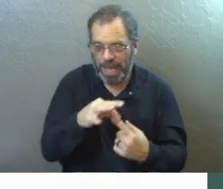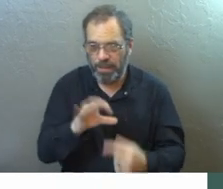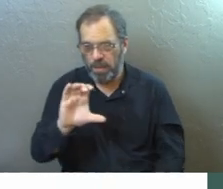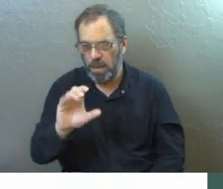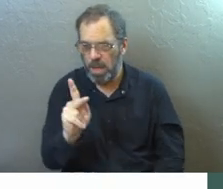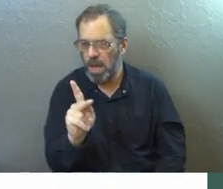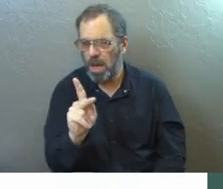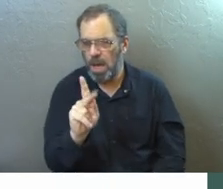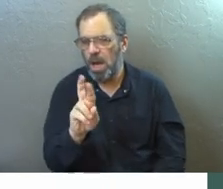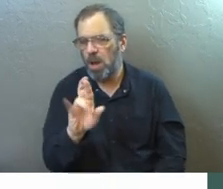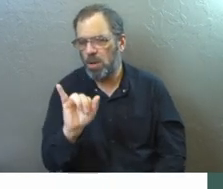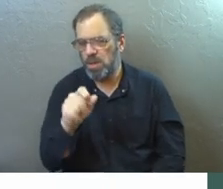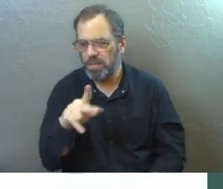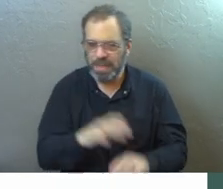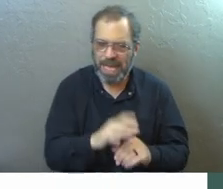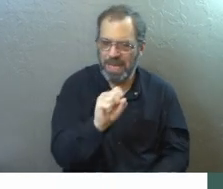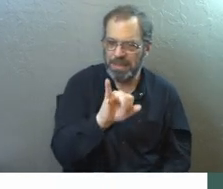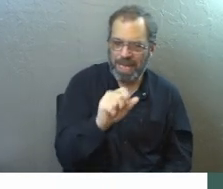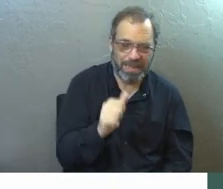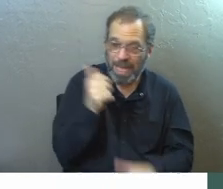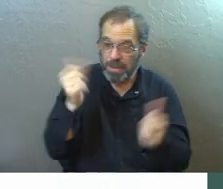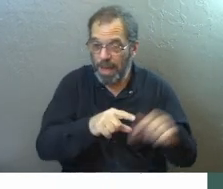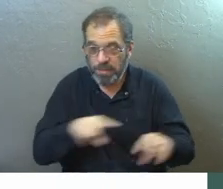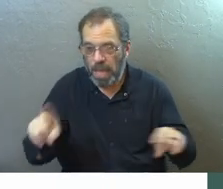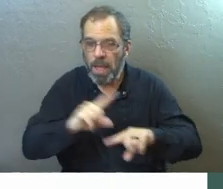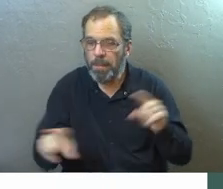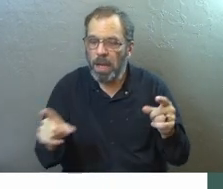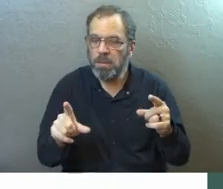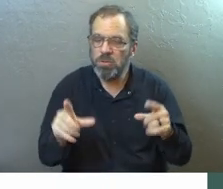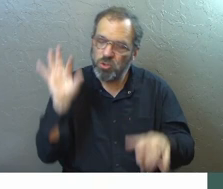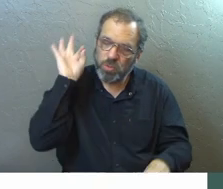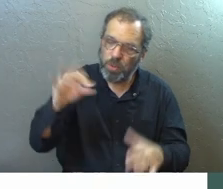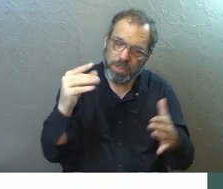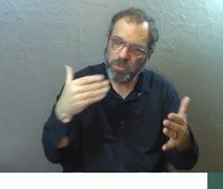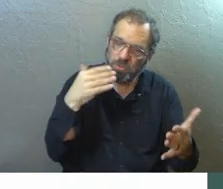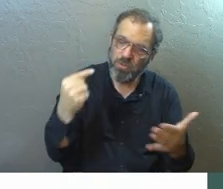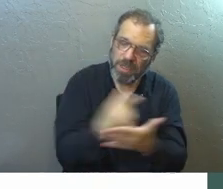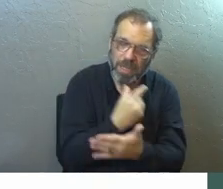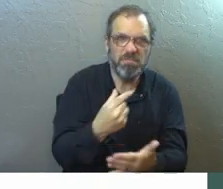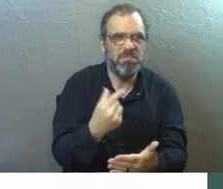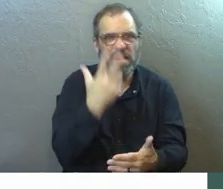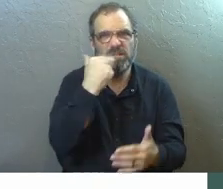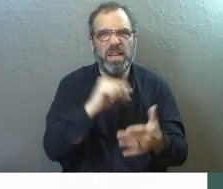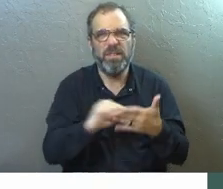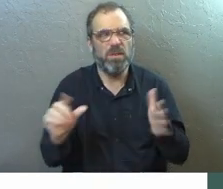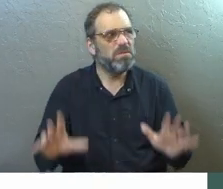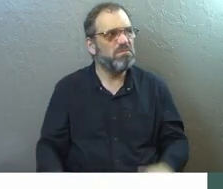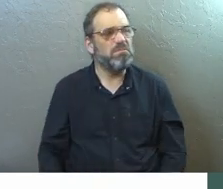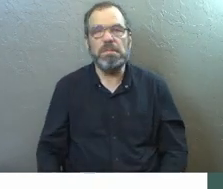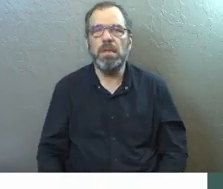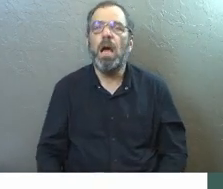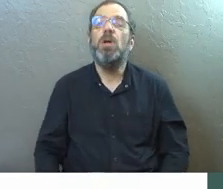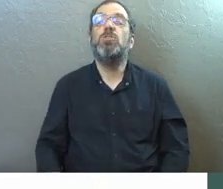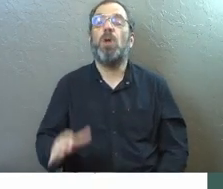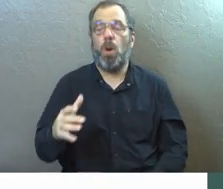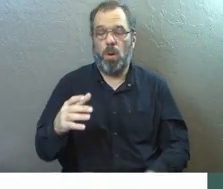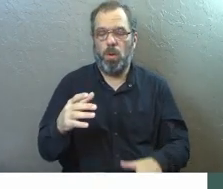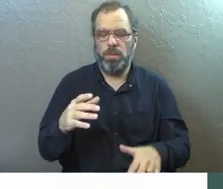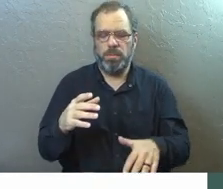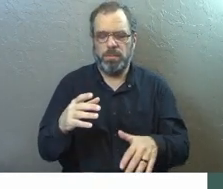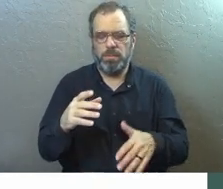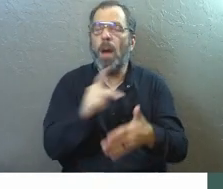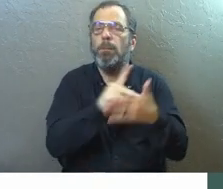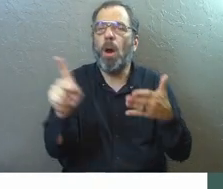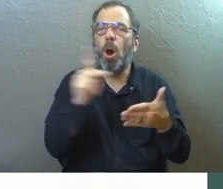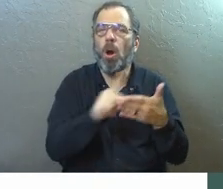Crispus and Gaius. For God didn't send me to baptize, but to preach the good news. That's a funny verse. So the Apostle Paul is